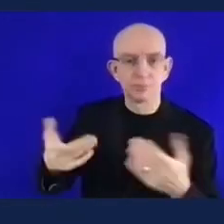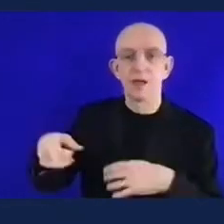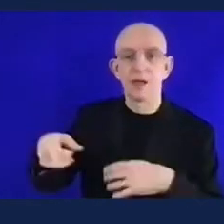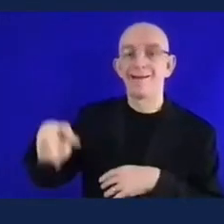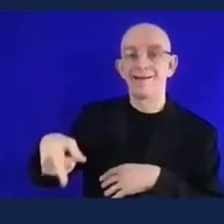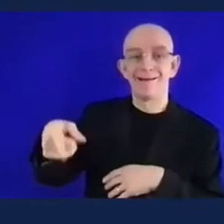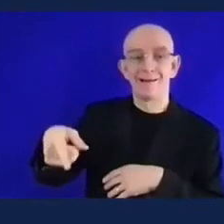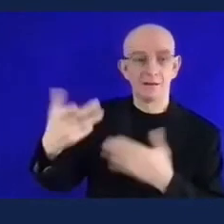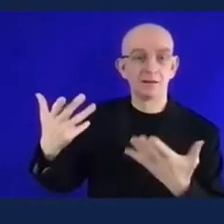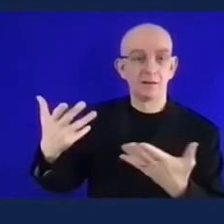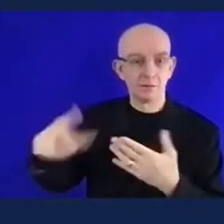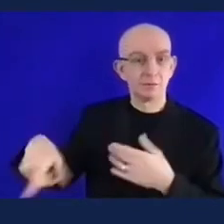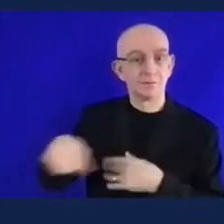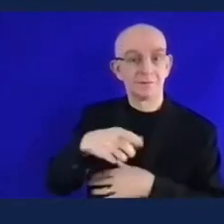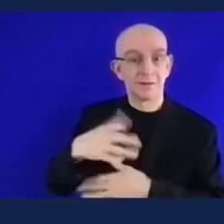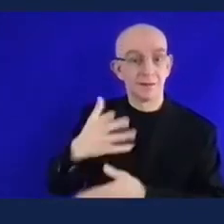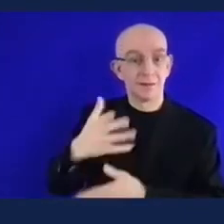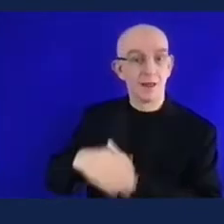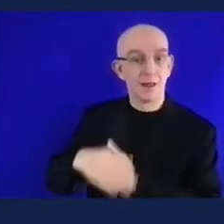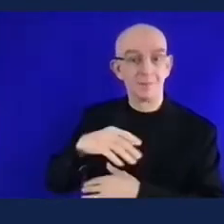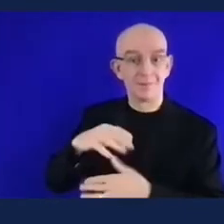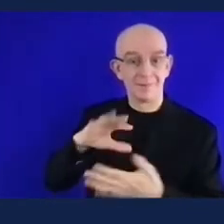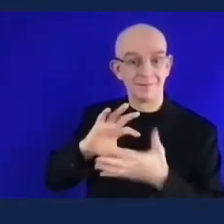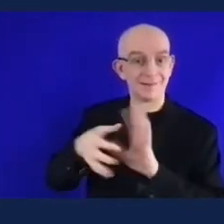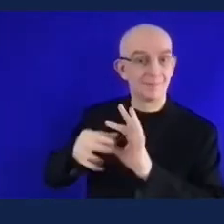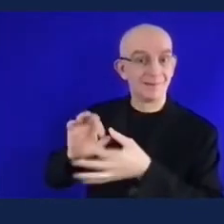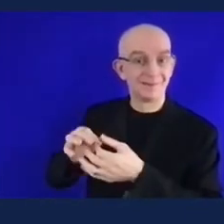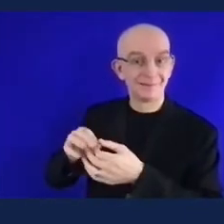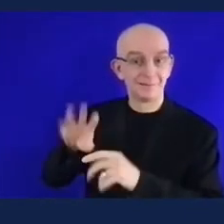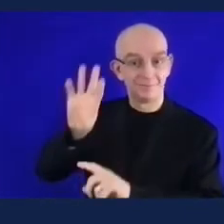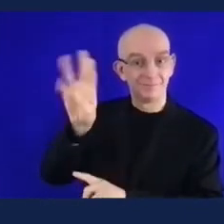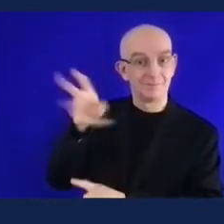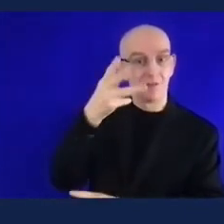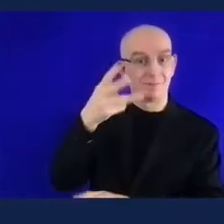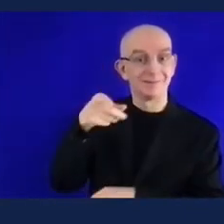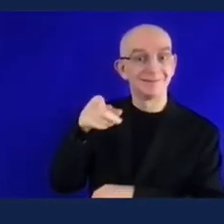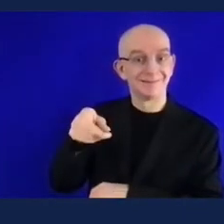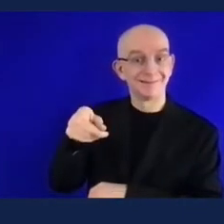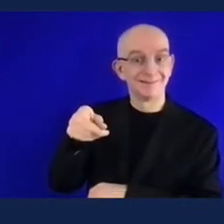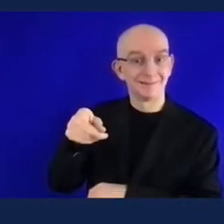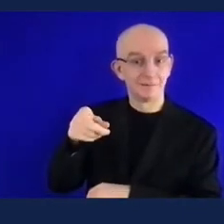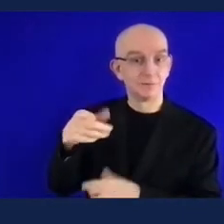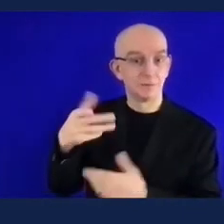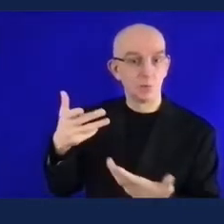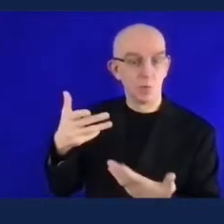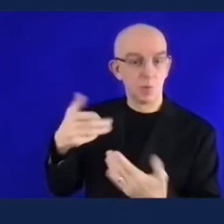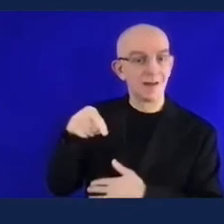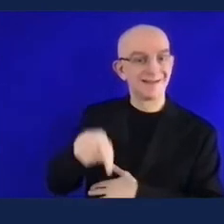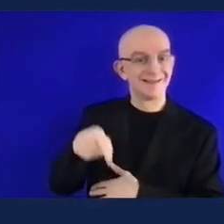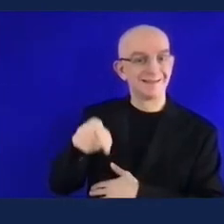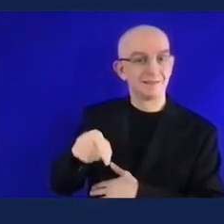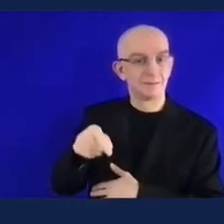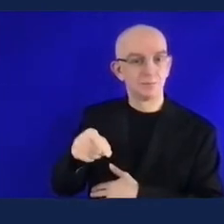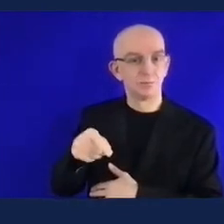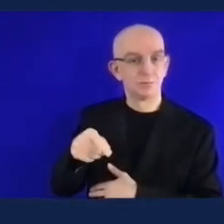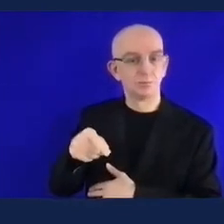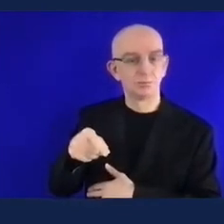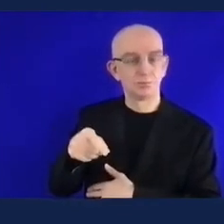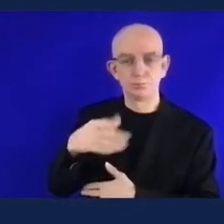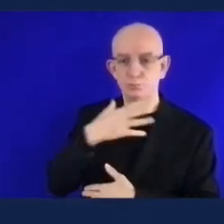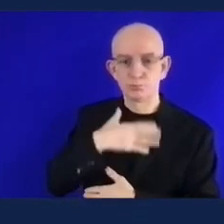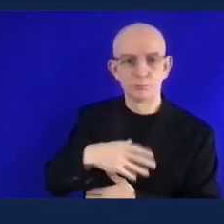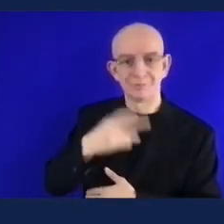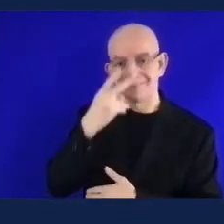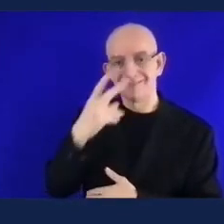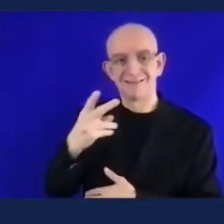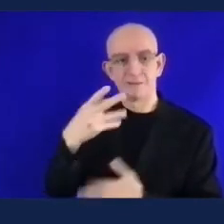that persons with disabilities currently face in the same way that we're looking back now on other other areas of inclusion and thinking i can't believe we did that and i think